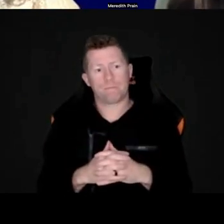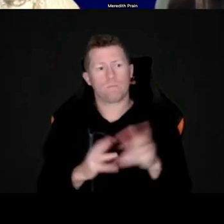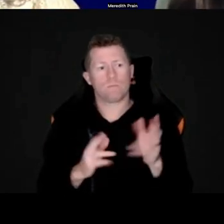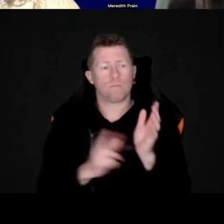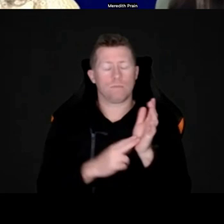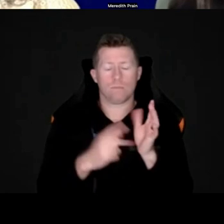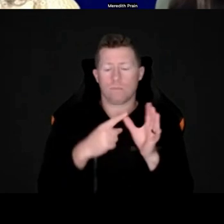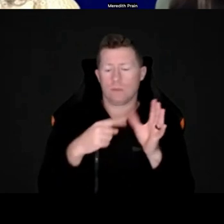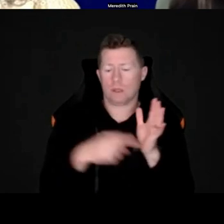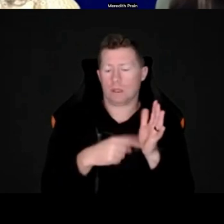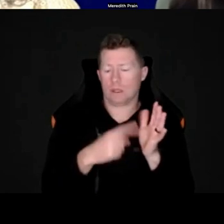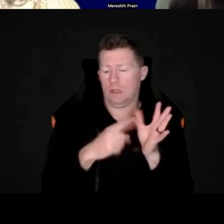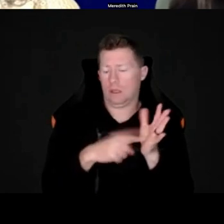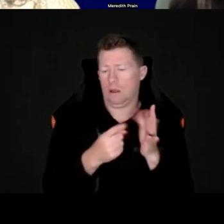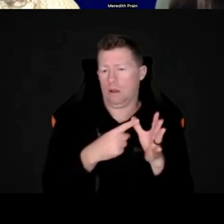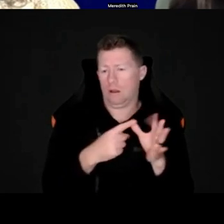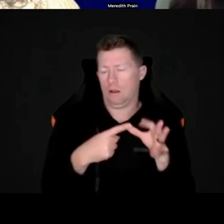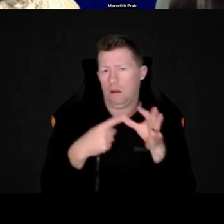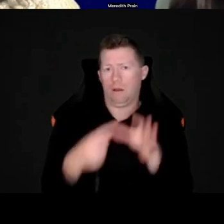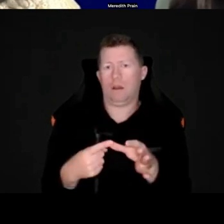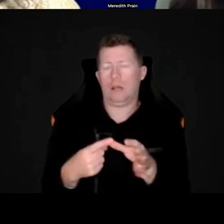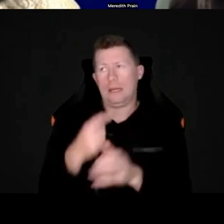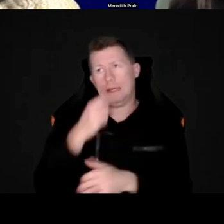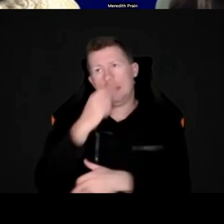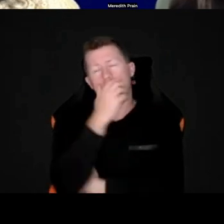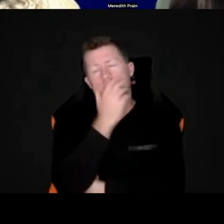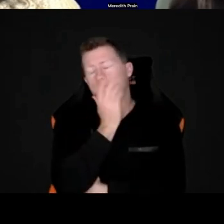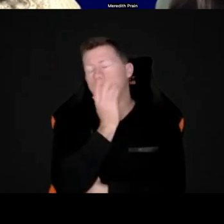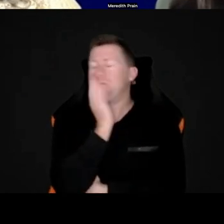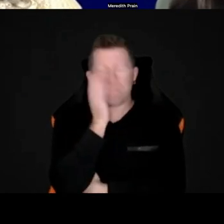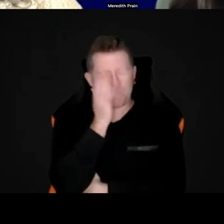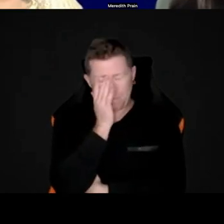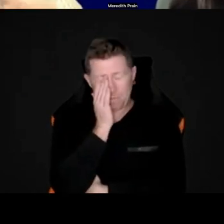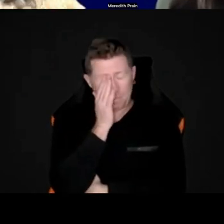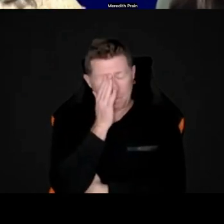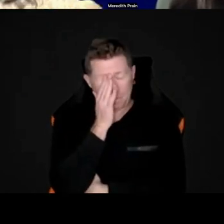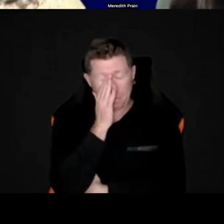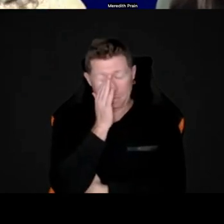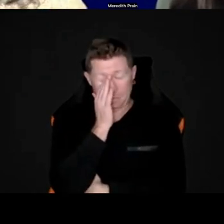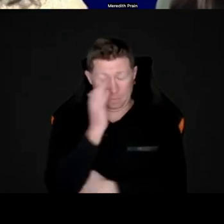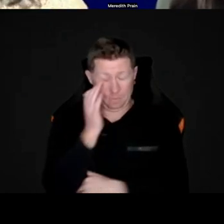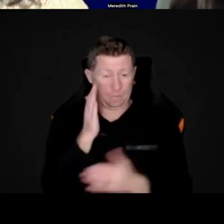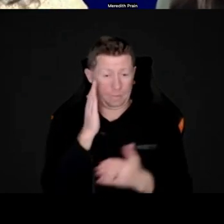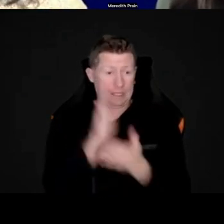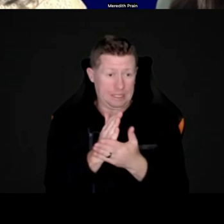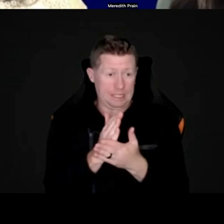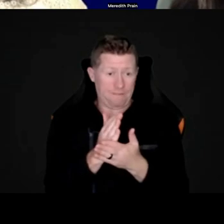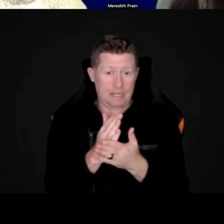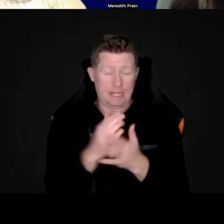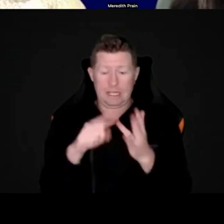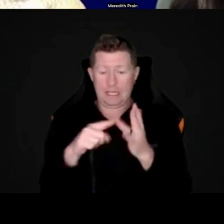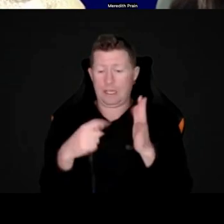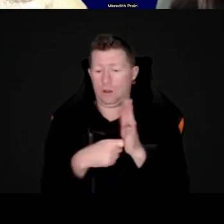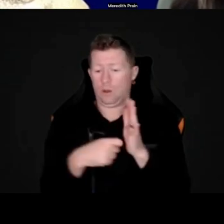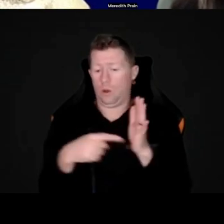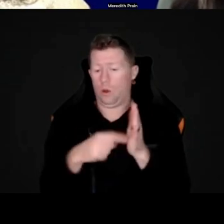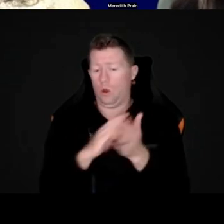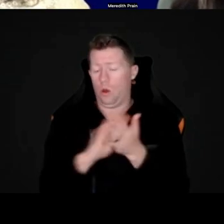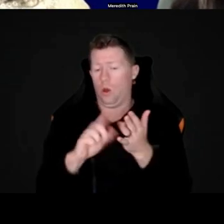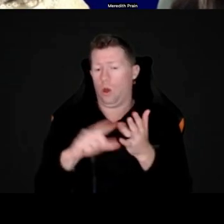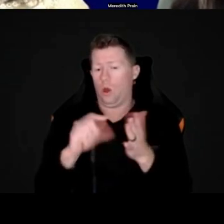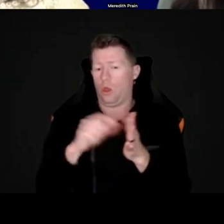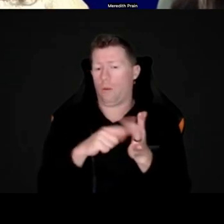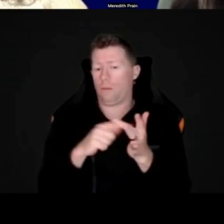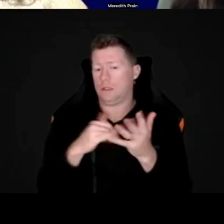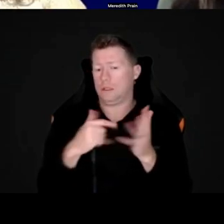Um, I, I would, I would definitely get an orthoptist in, um, to evaluate their